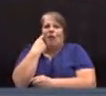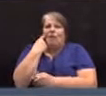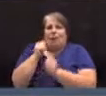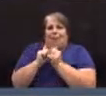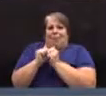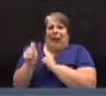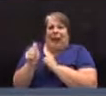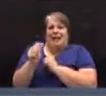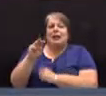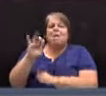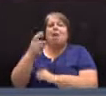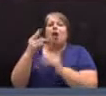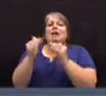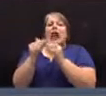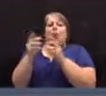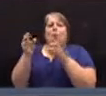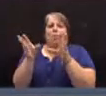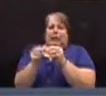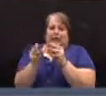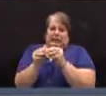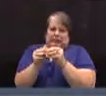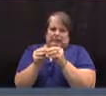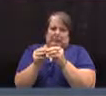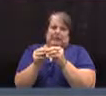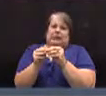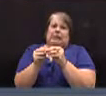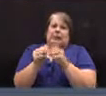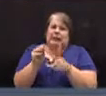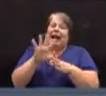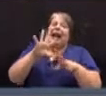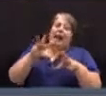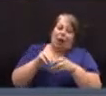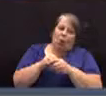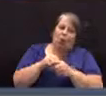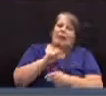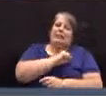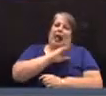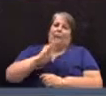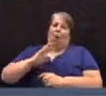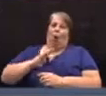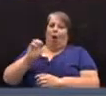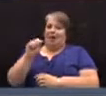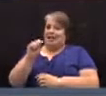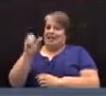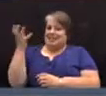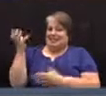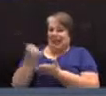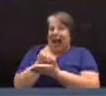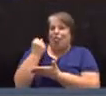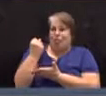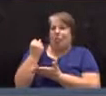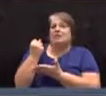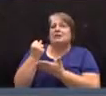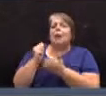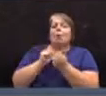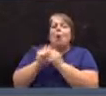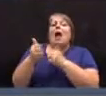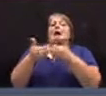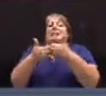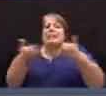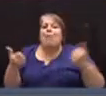passed at the March Town meeting and include select board salaries that were passed separate to the budget,